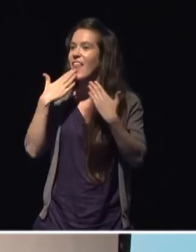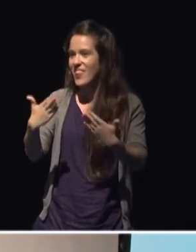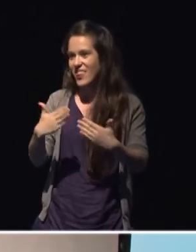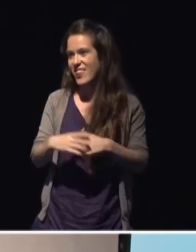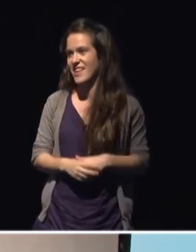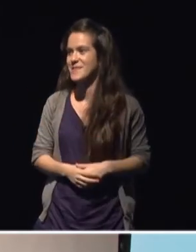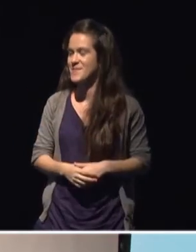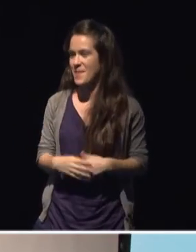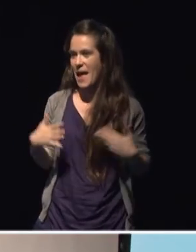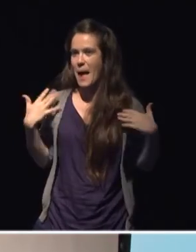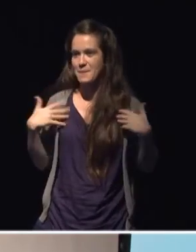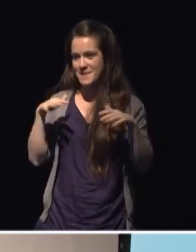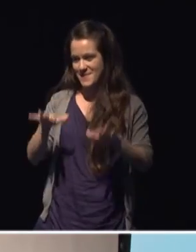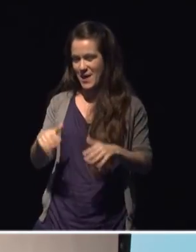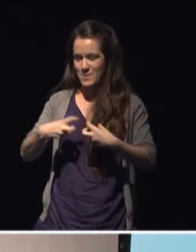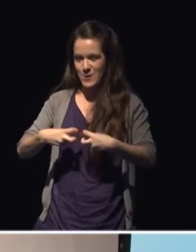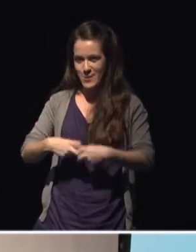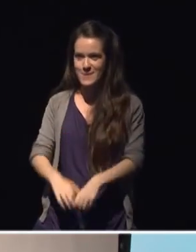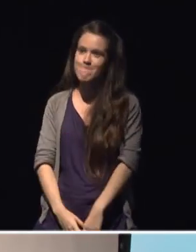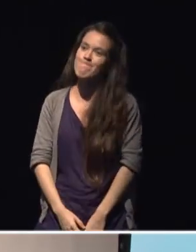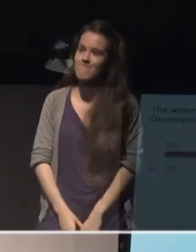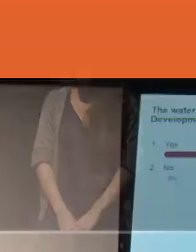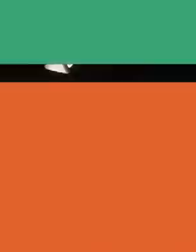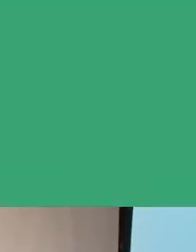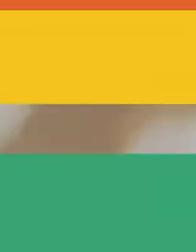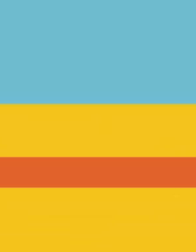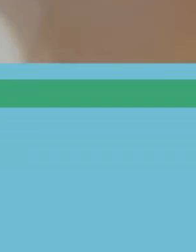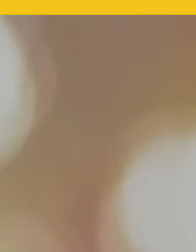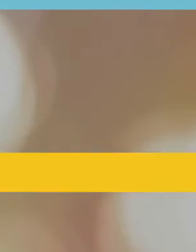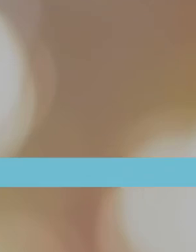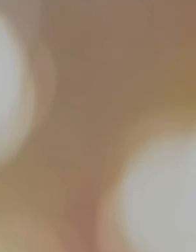a happy stay thank you